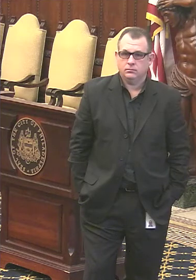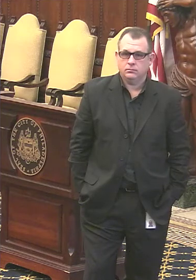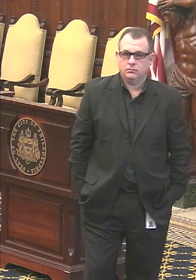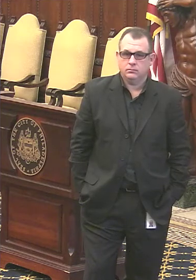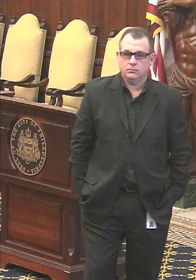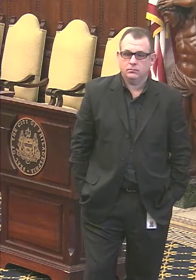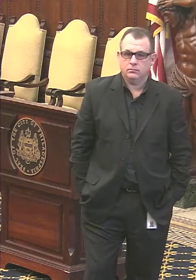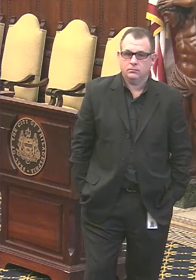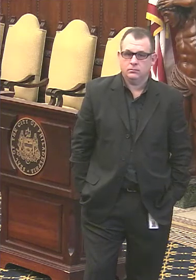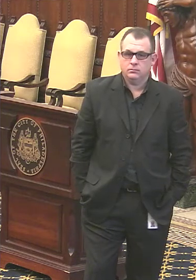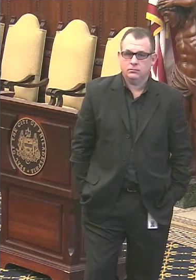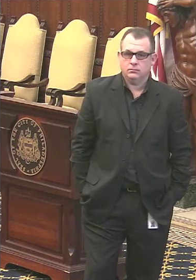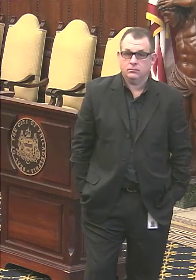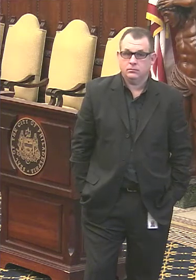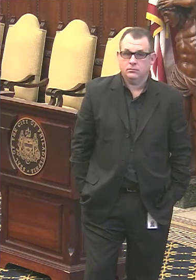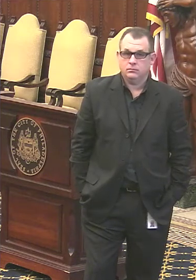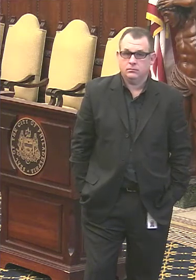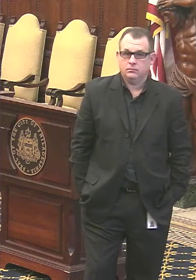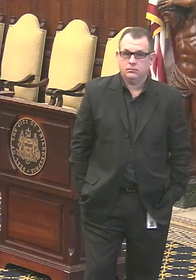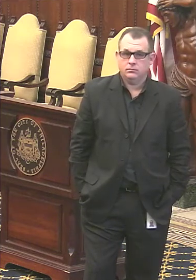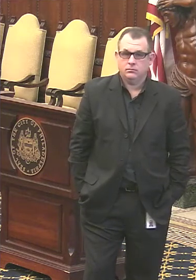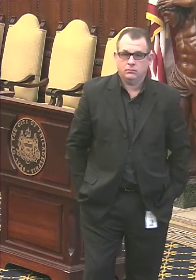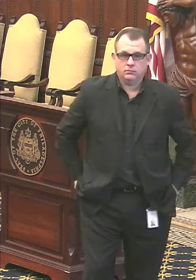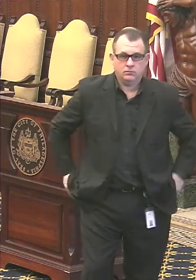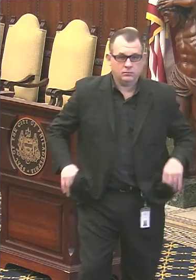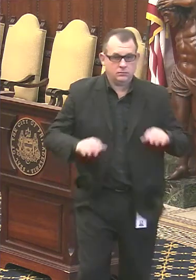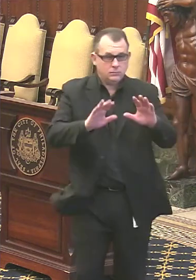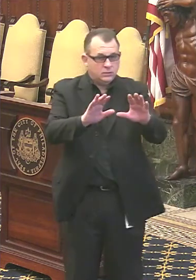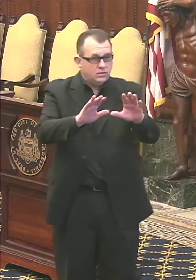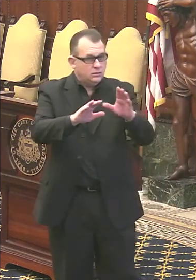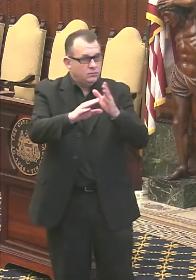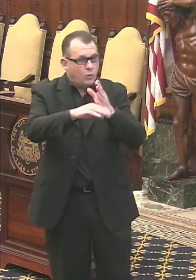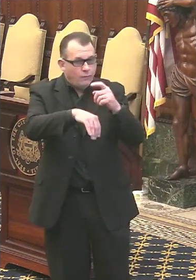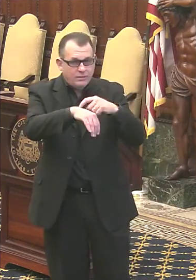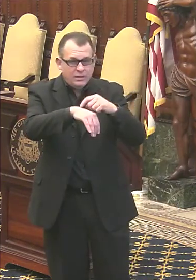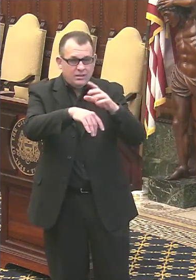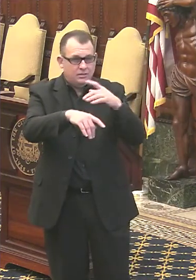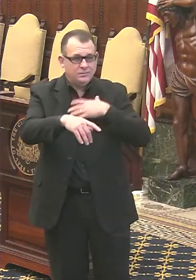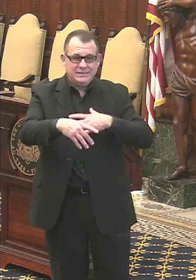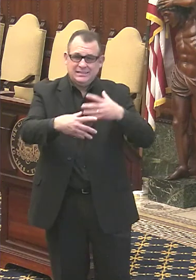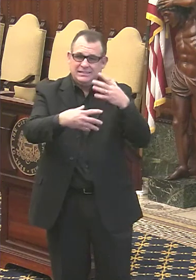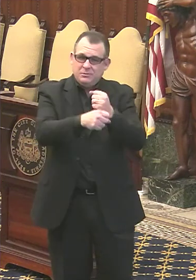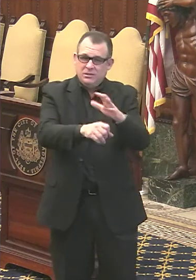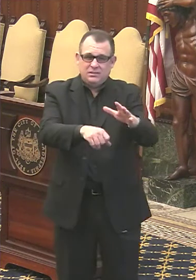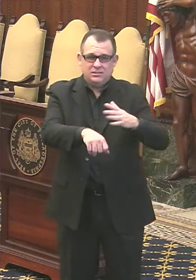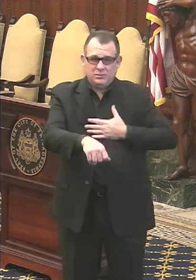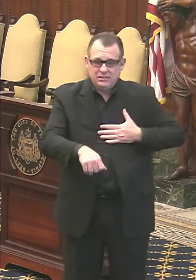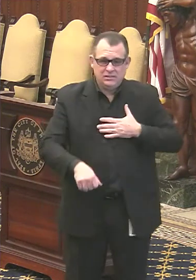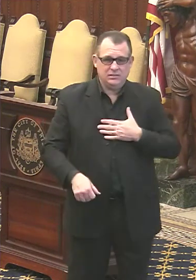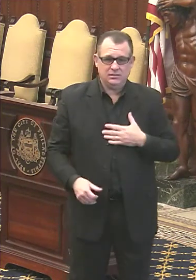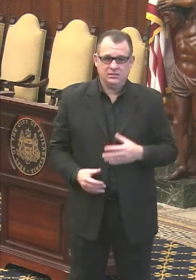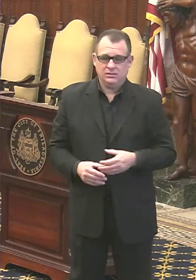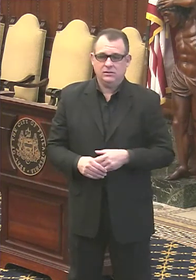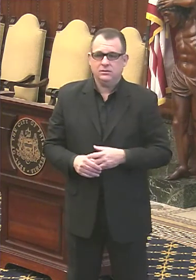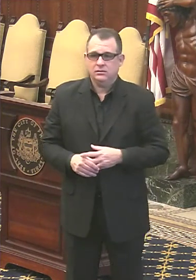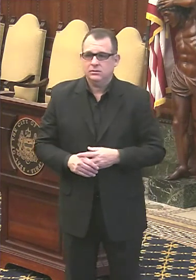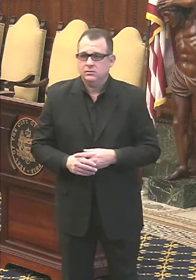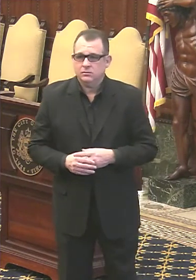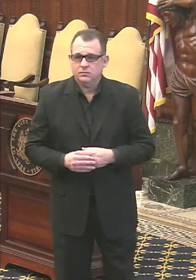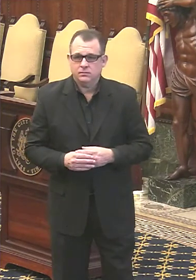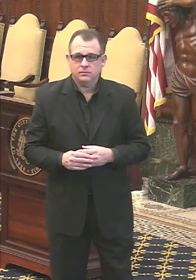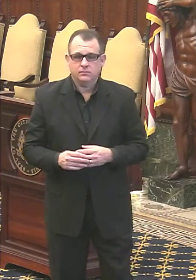dependencias? Perla, Perla, we're very much over time. So I need you to make your question as concise as possible, please. Thank you.